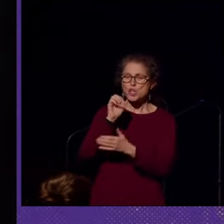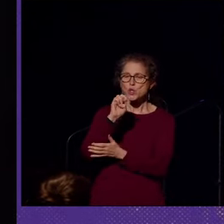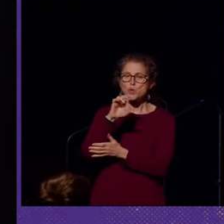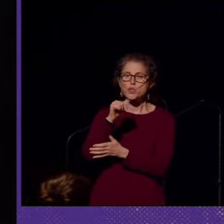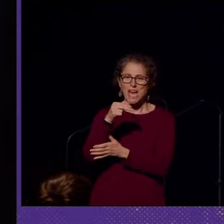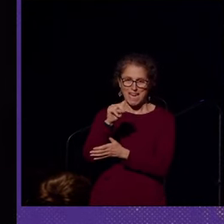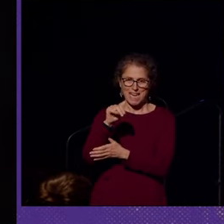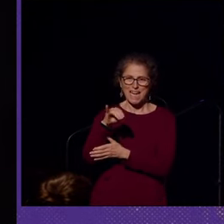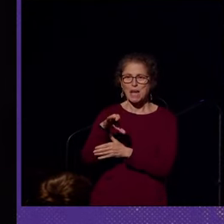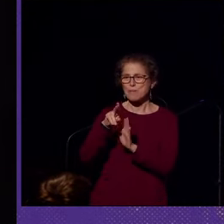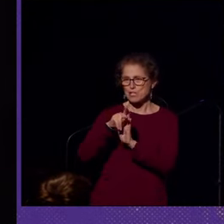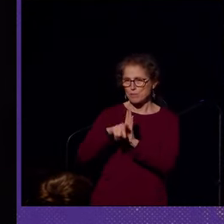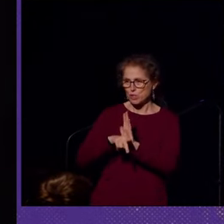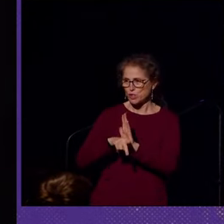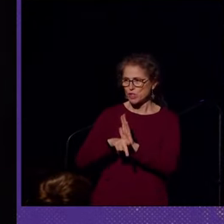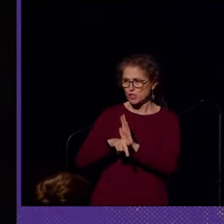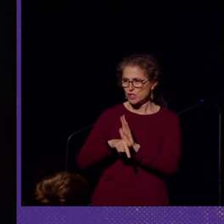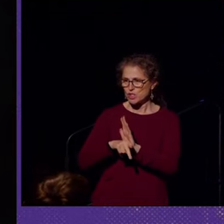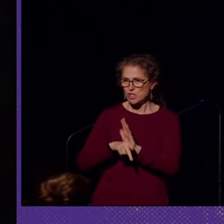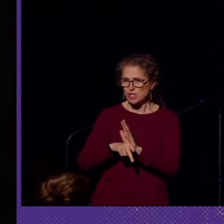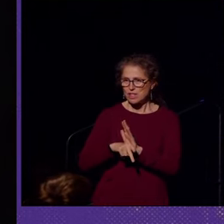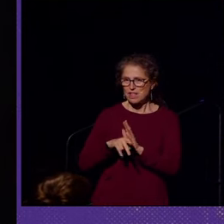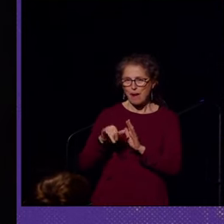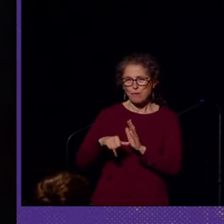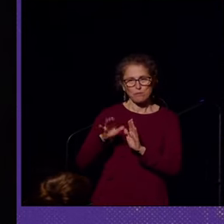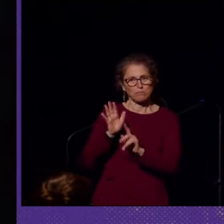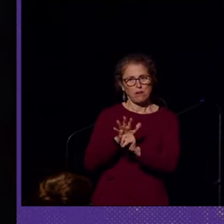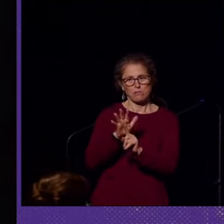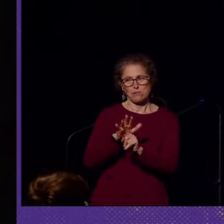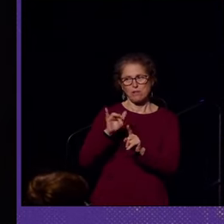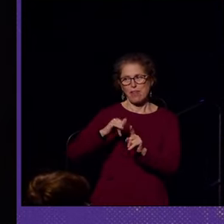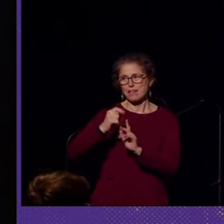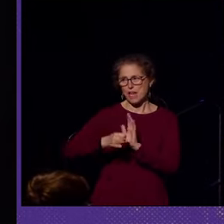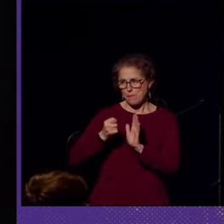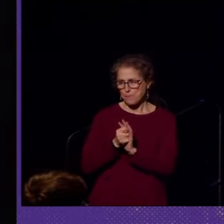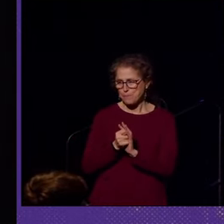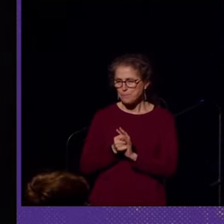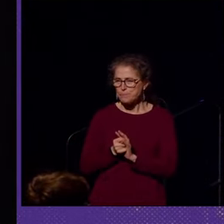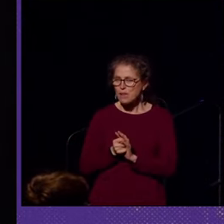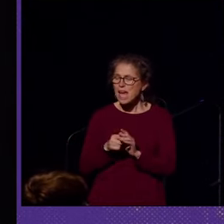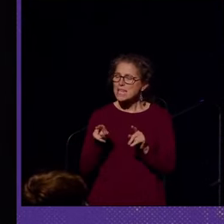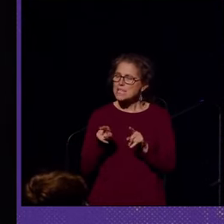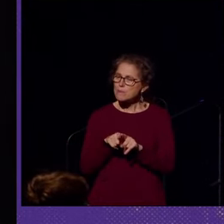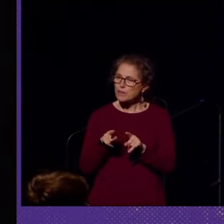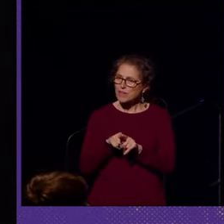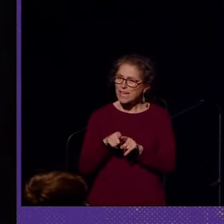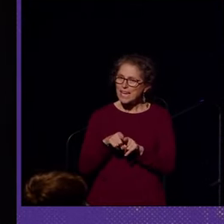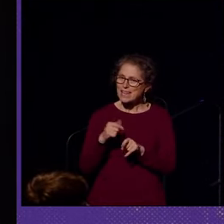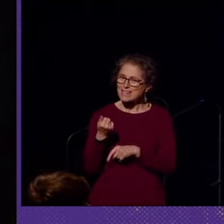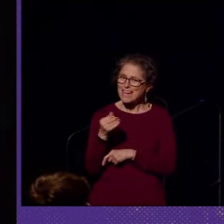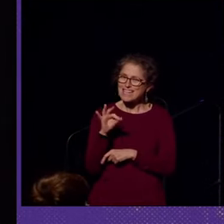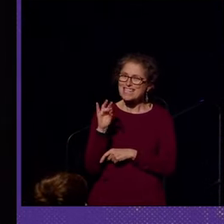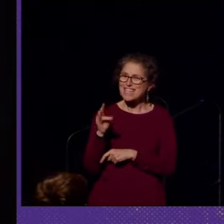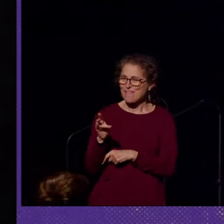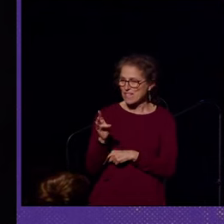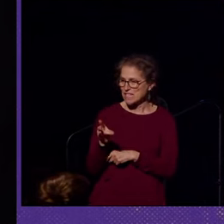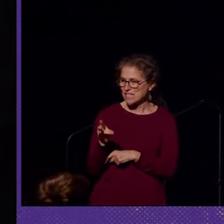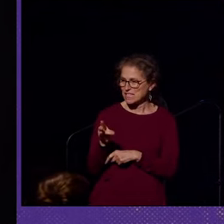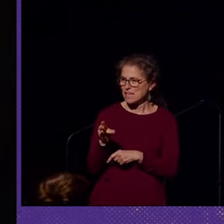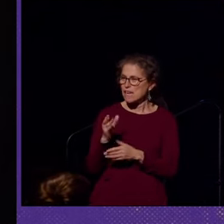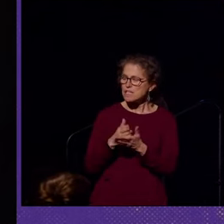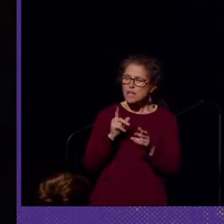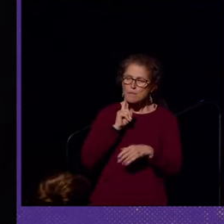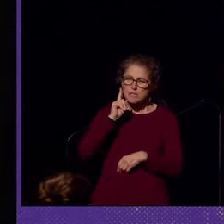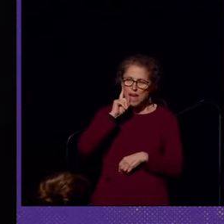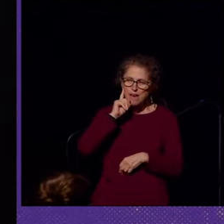and policies that were rising at that time. And similarly, in the 1970s, some